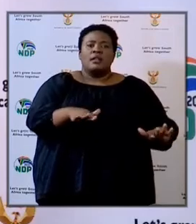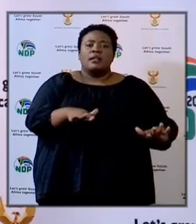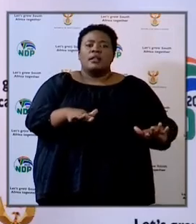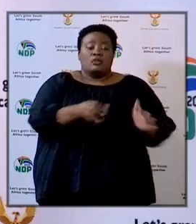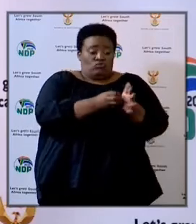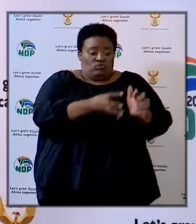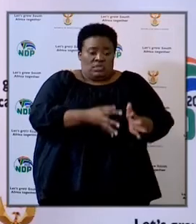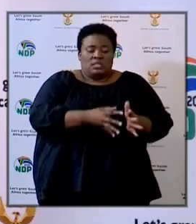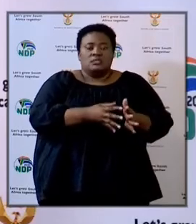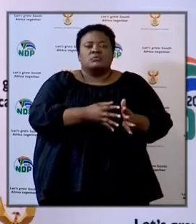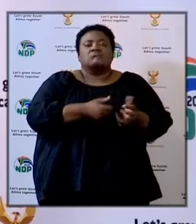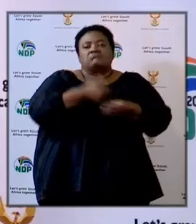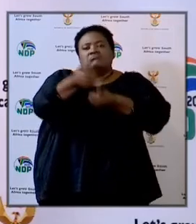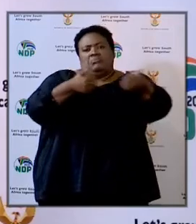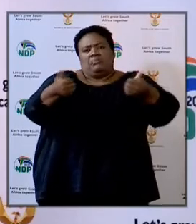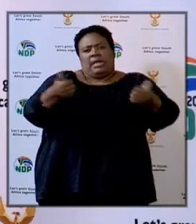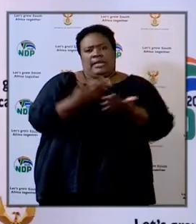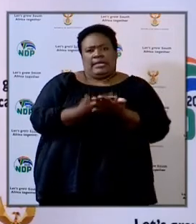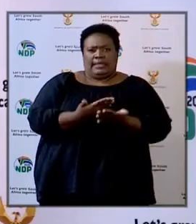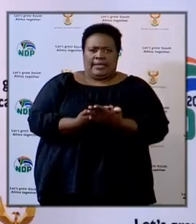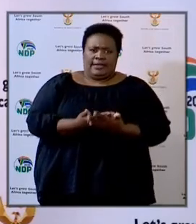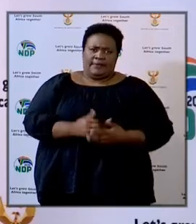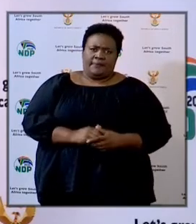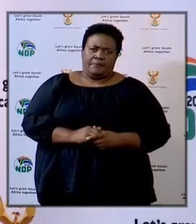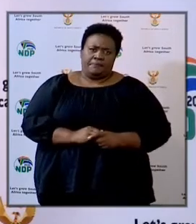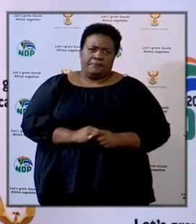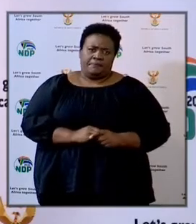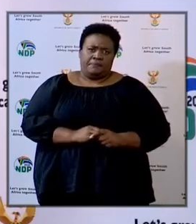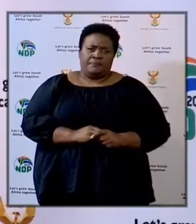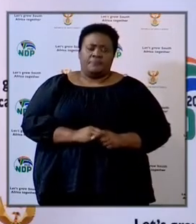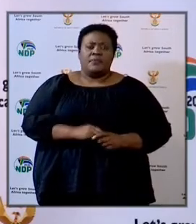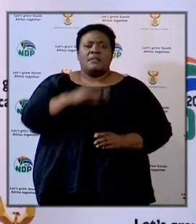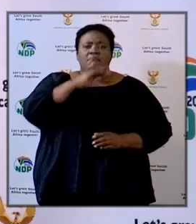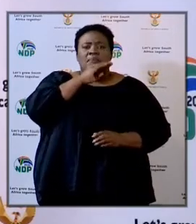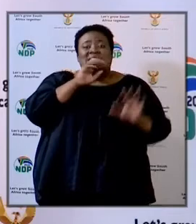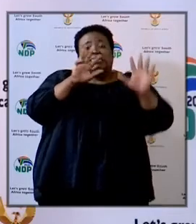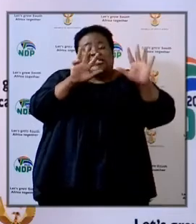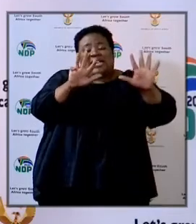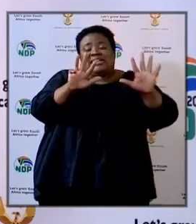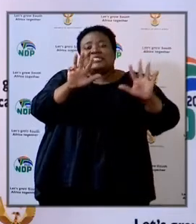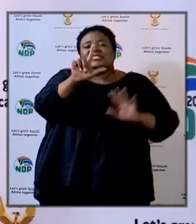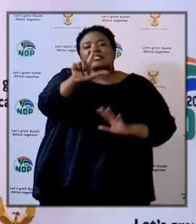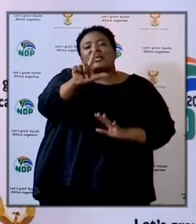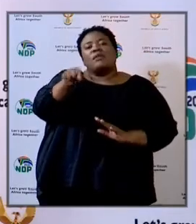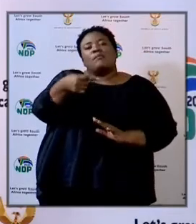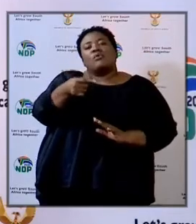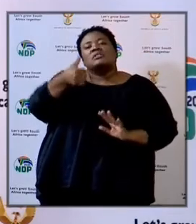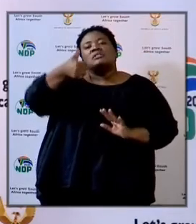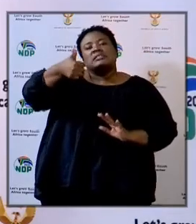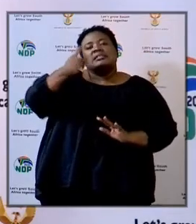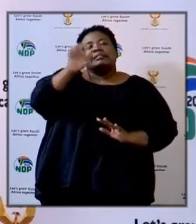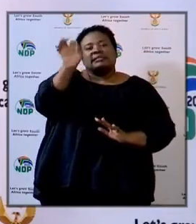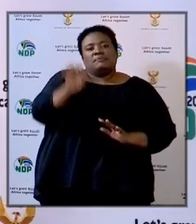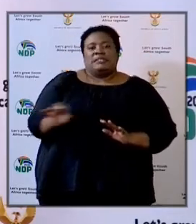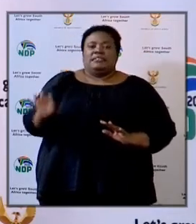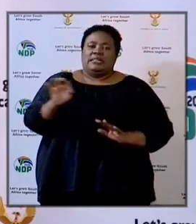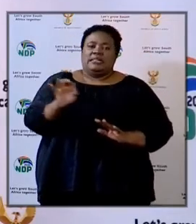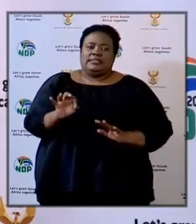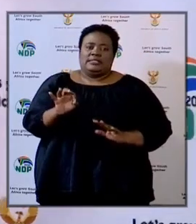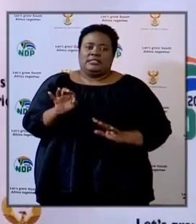on Monday. This constitutes 97.6%